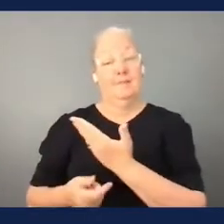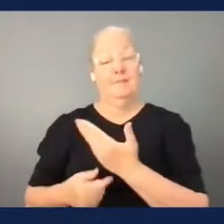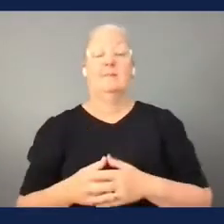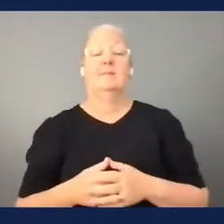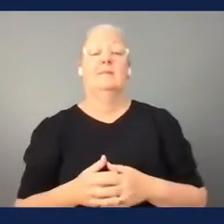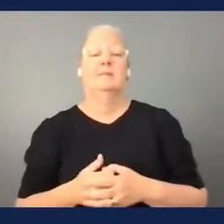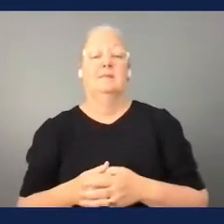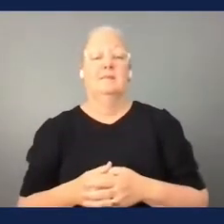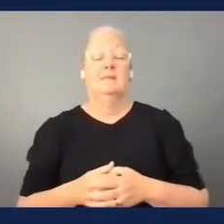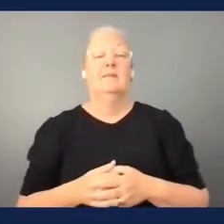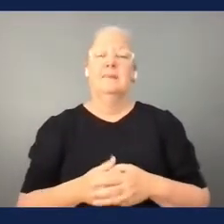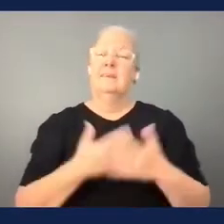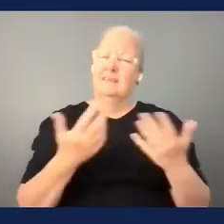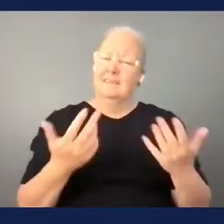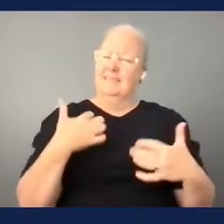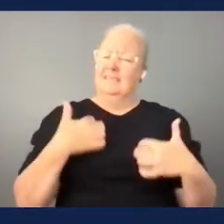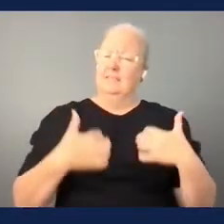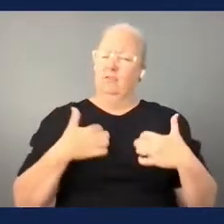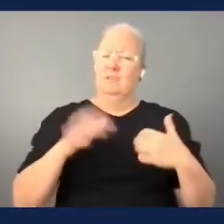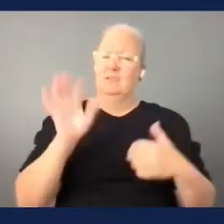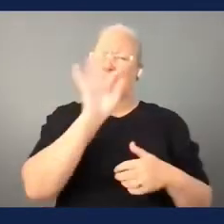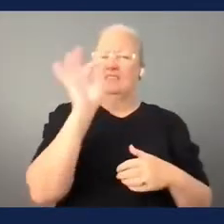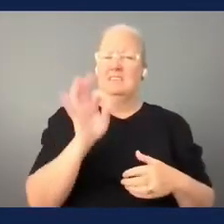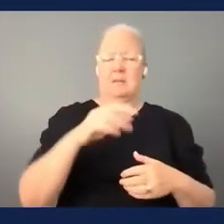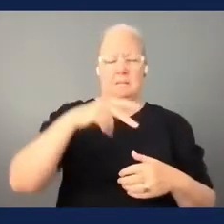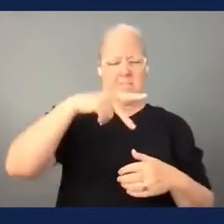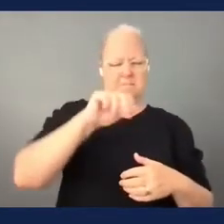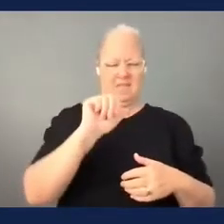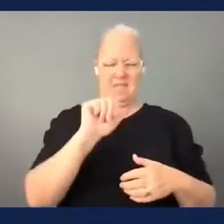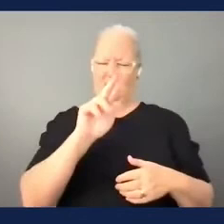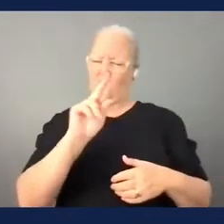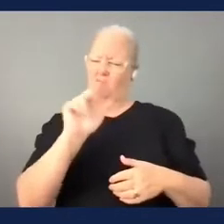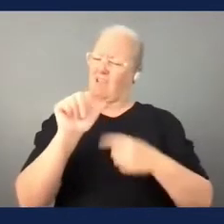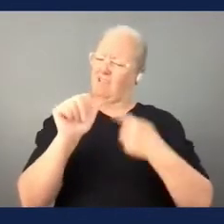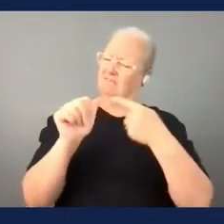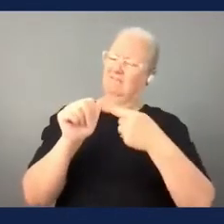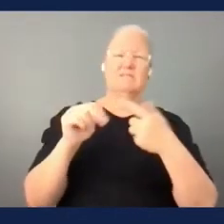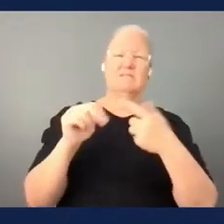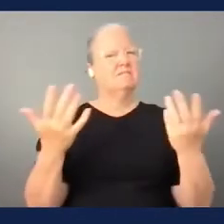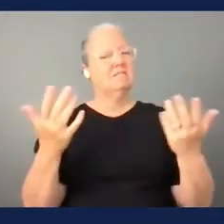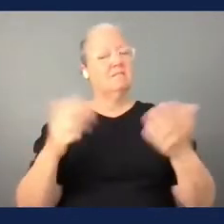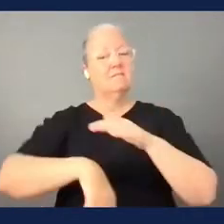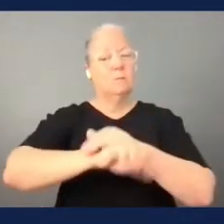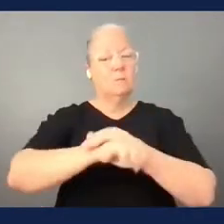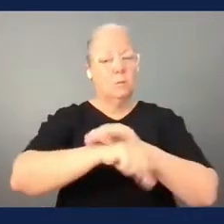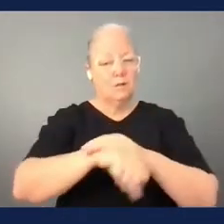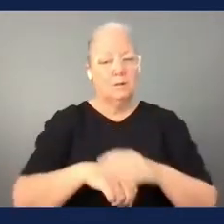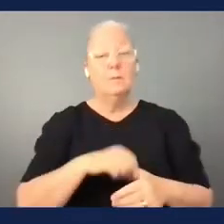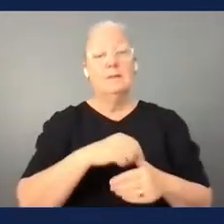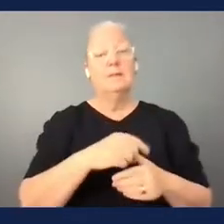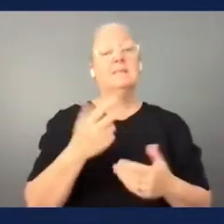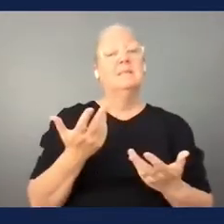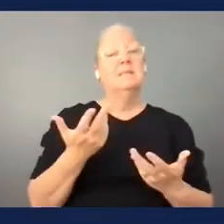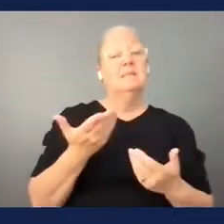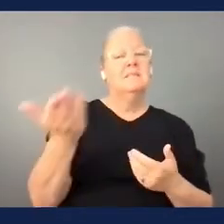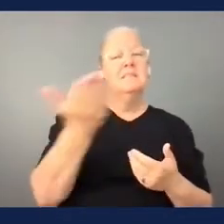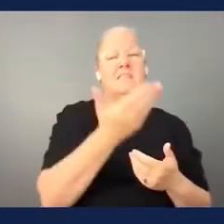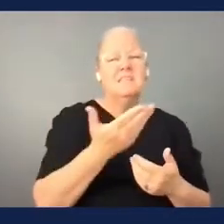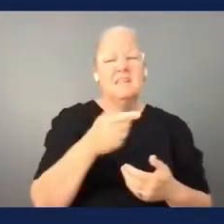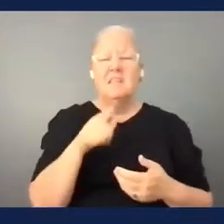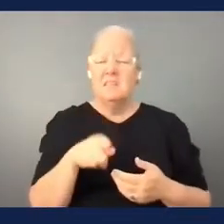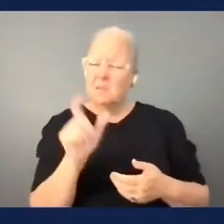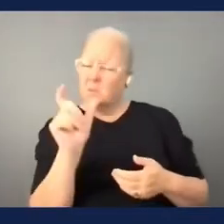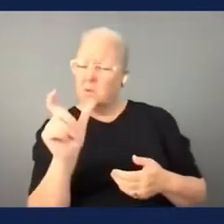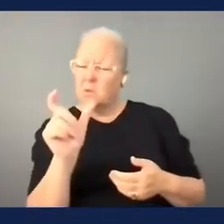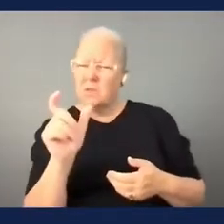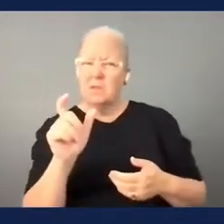question like what is para football and we had a nice poll on linkedin where we asked people like what's the word that you relate to para football is